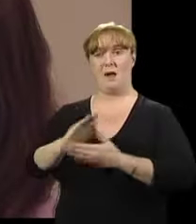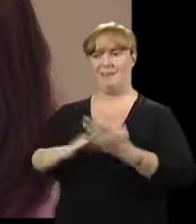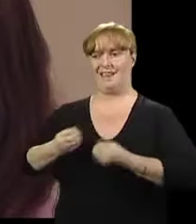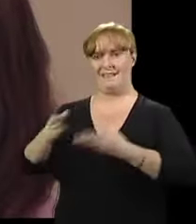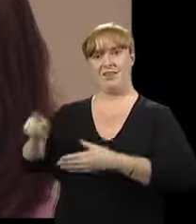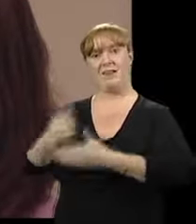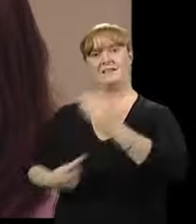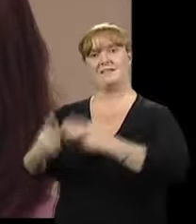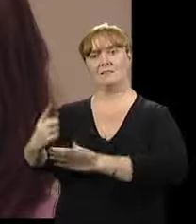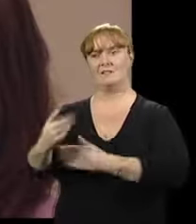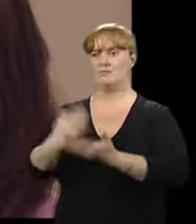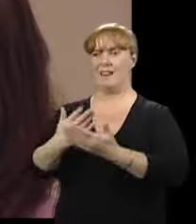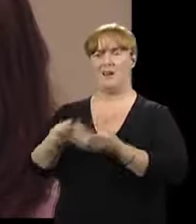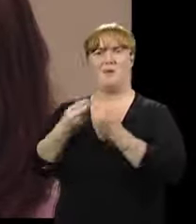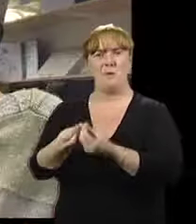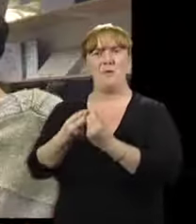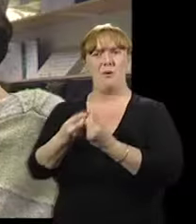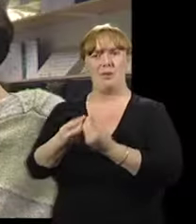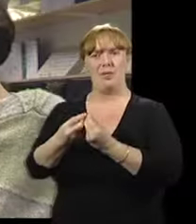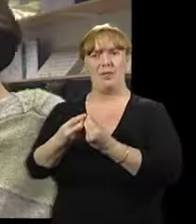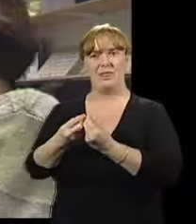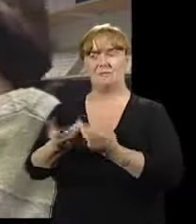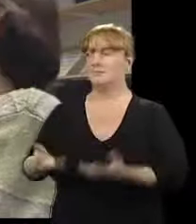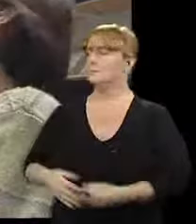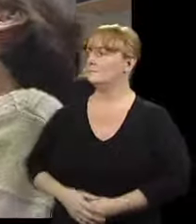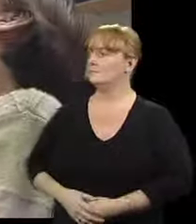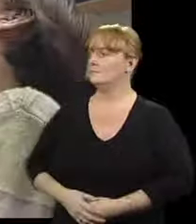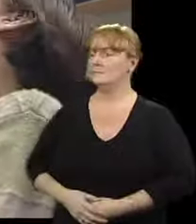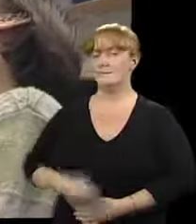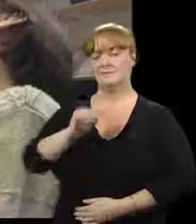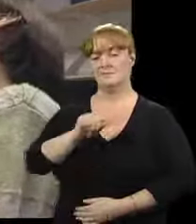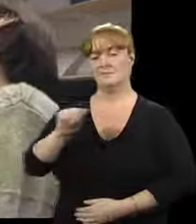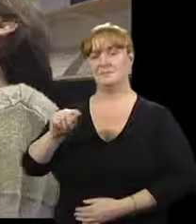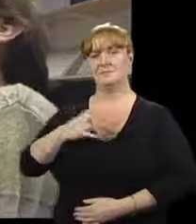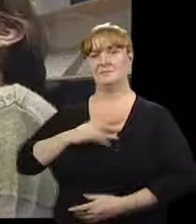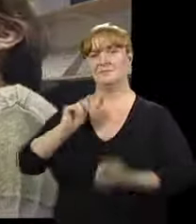it's definitely worth it. It makes it all worthwhile. I like to dance with friends.